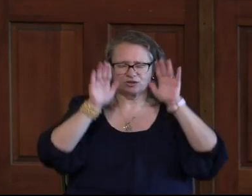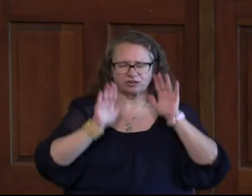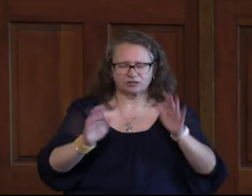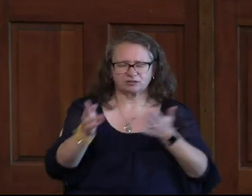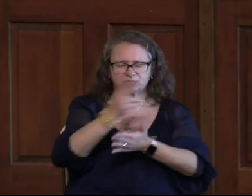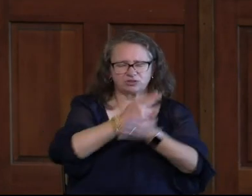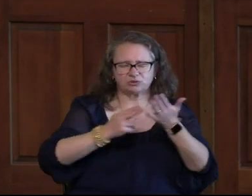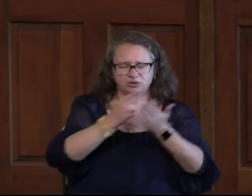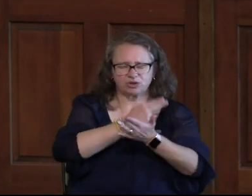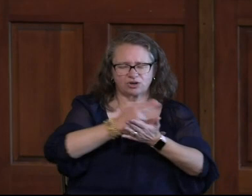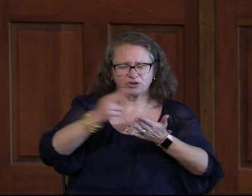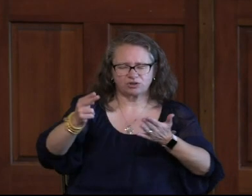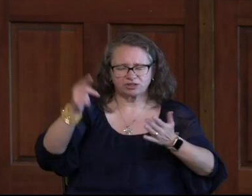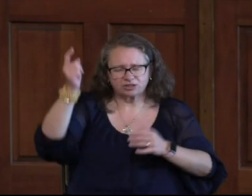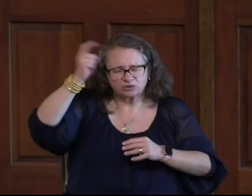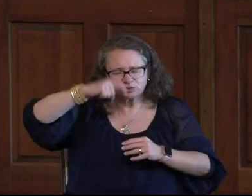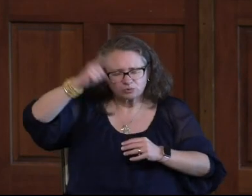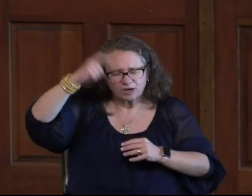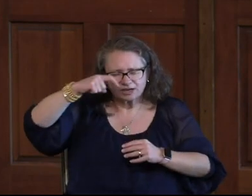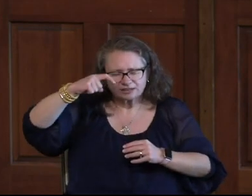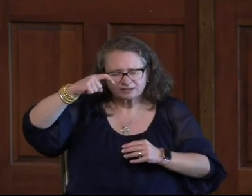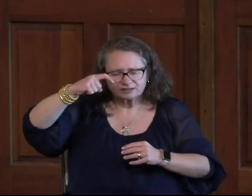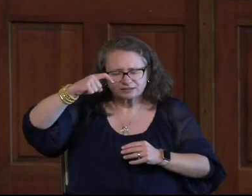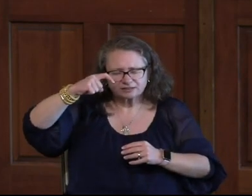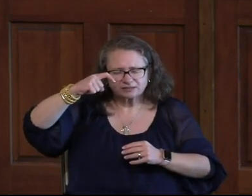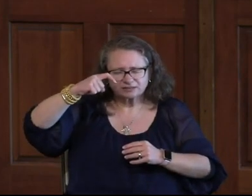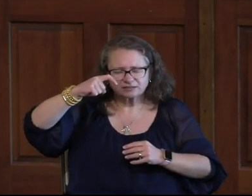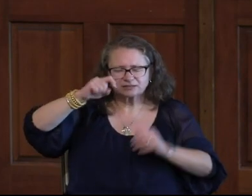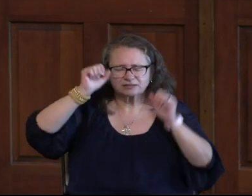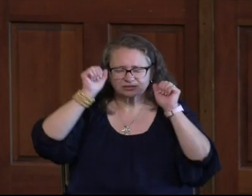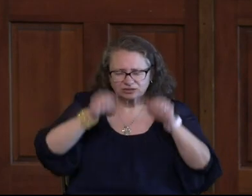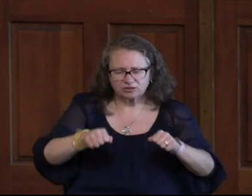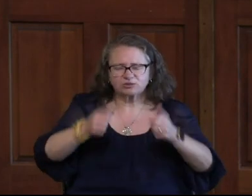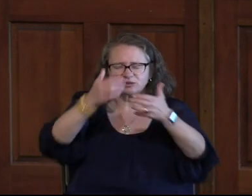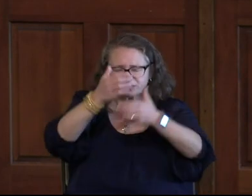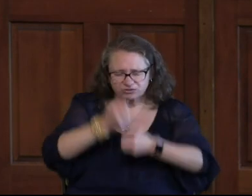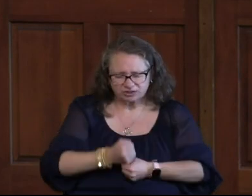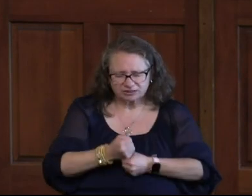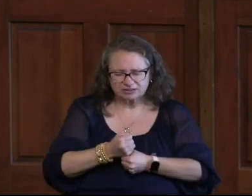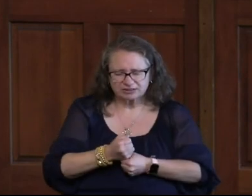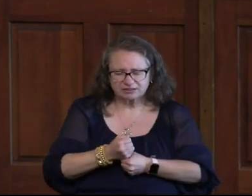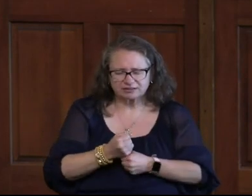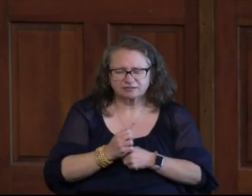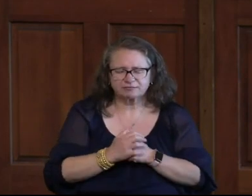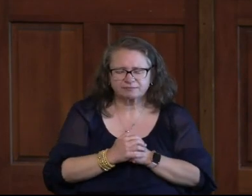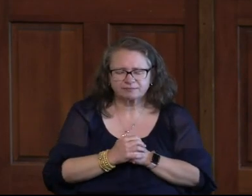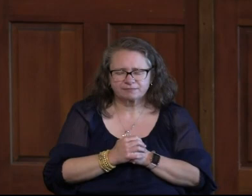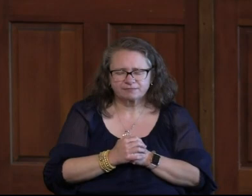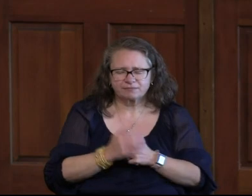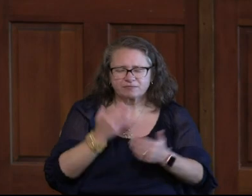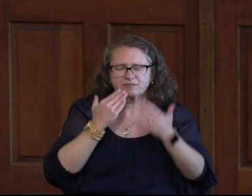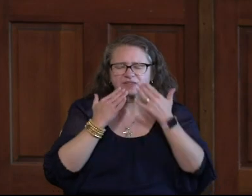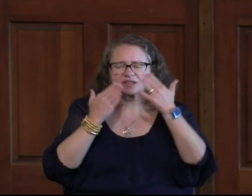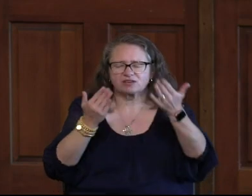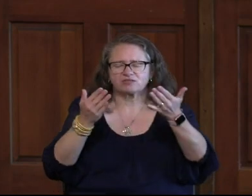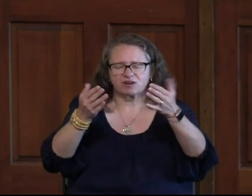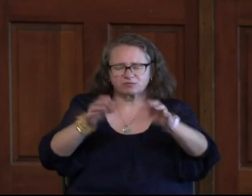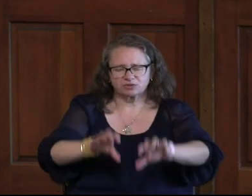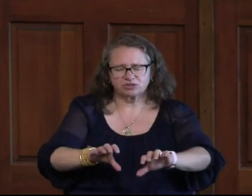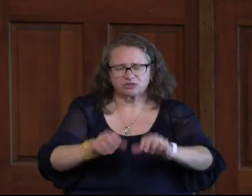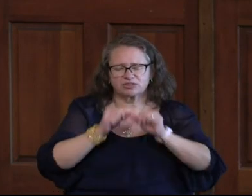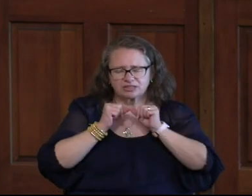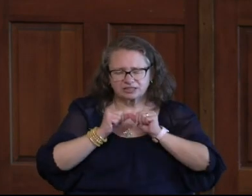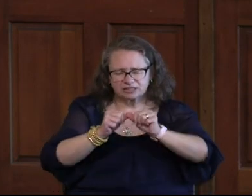You're holy. You're wise. You can be trusted. So thank you for the opportunity